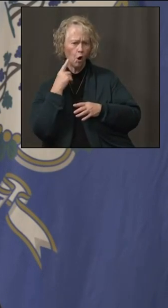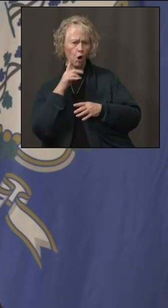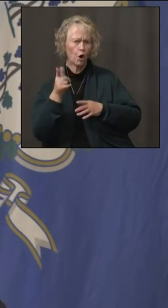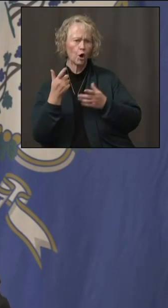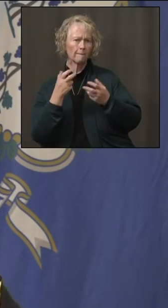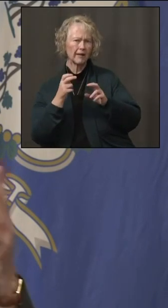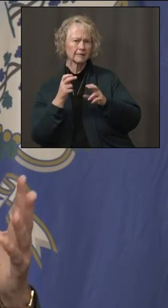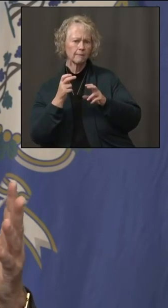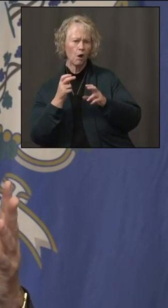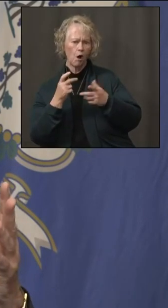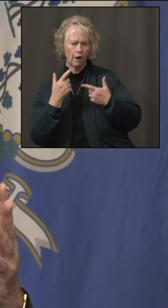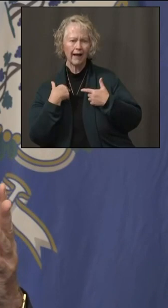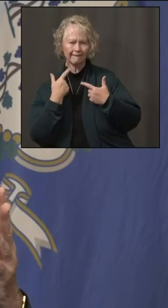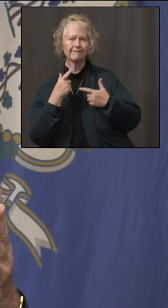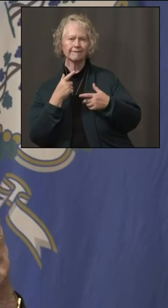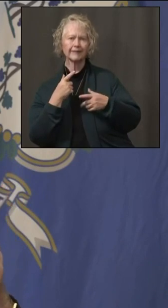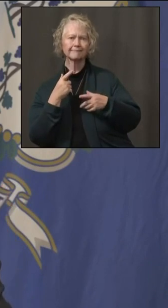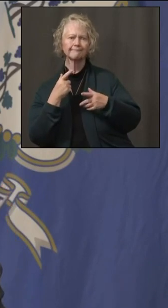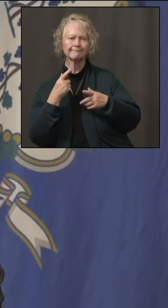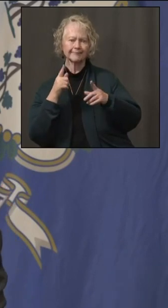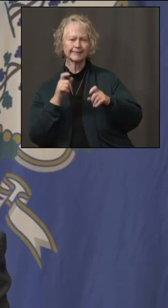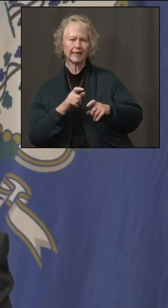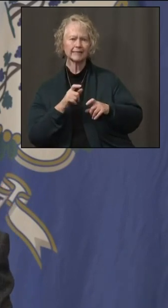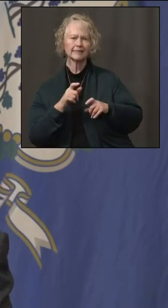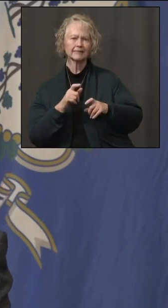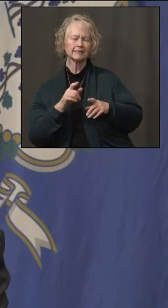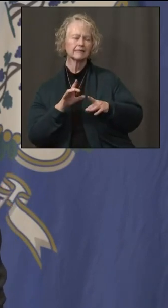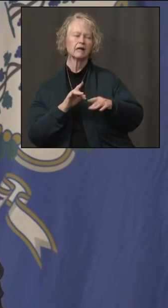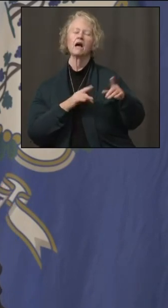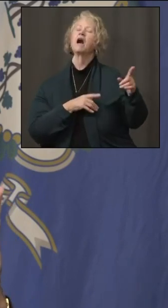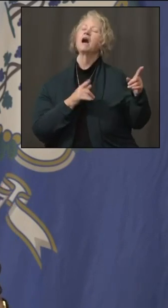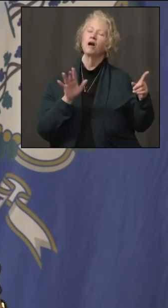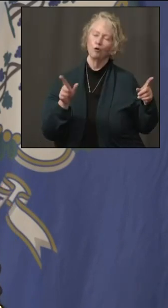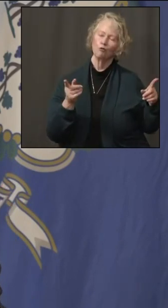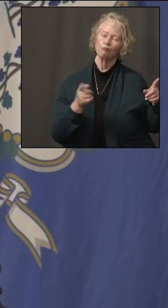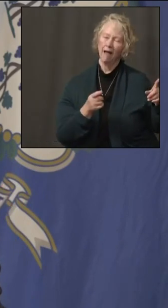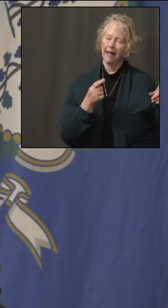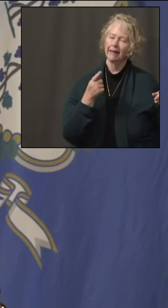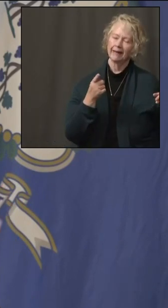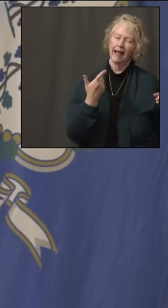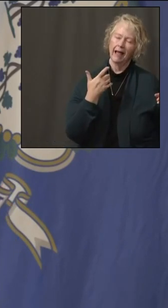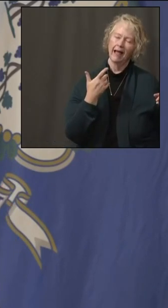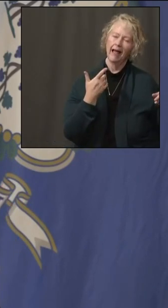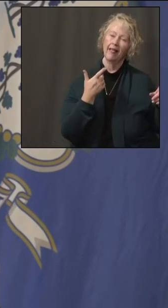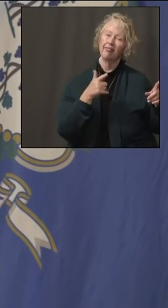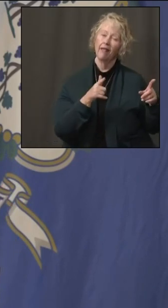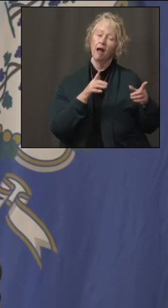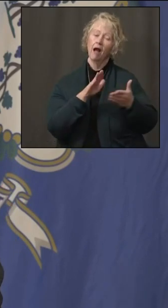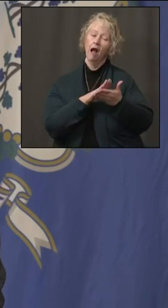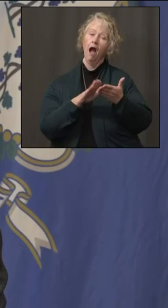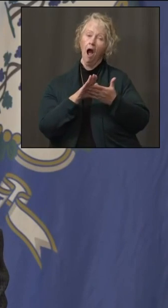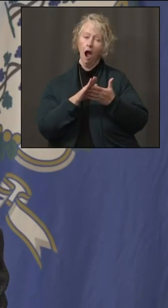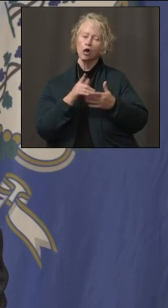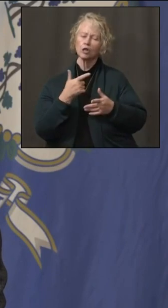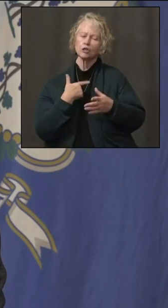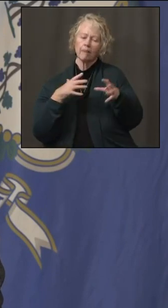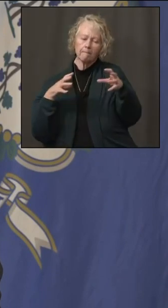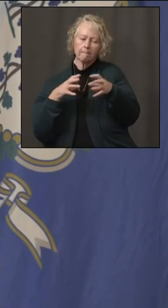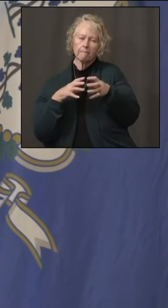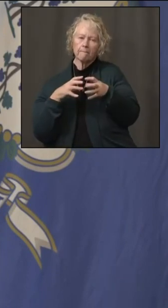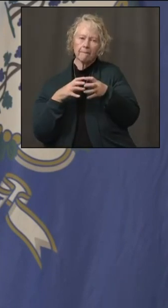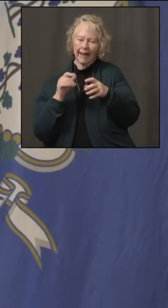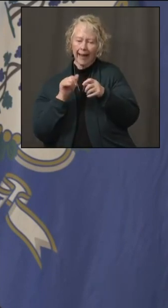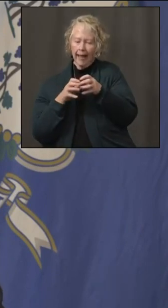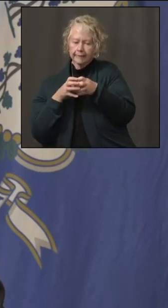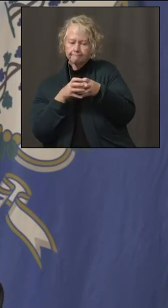contact with UConn. But you're right about the bubble. mean, college sports, they're much able to keep within their cohort in a